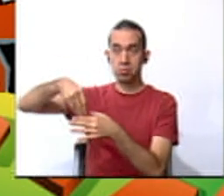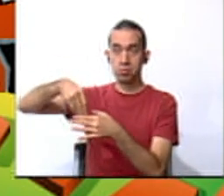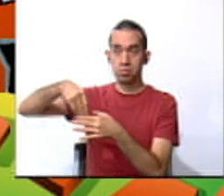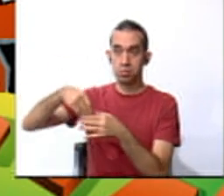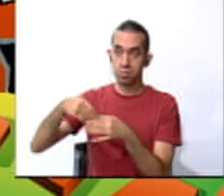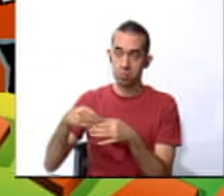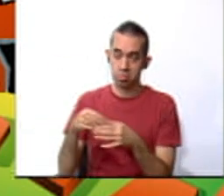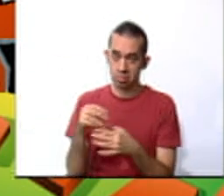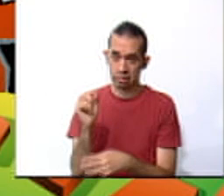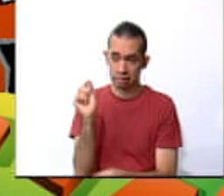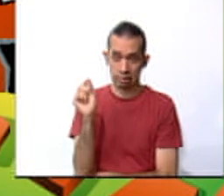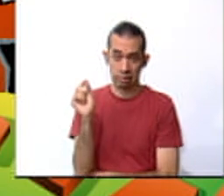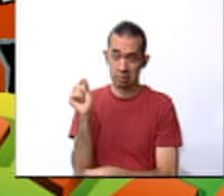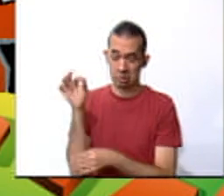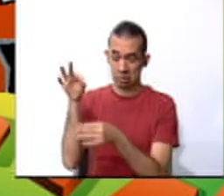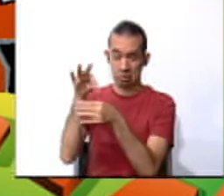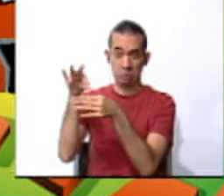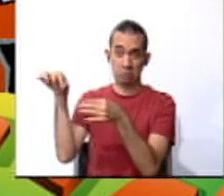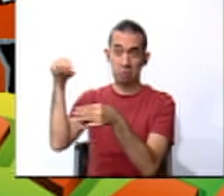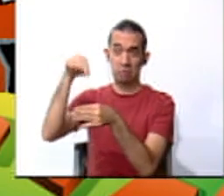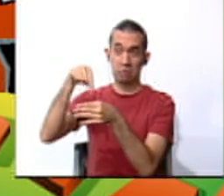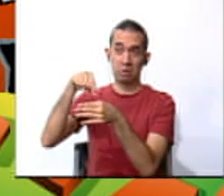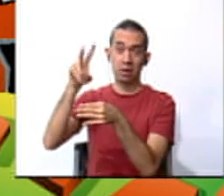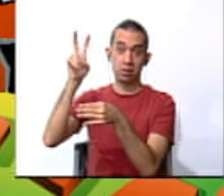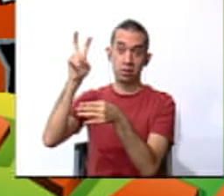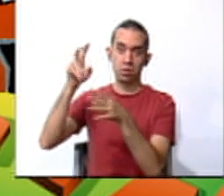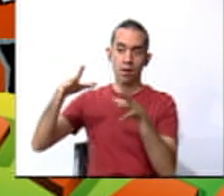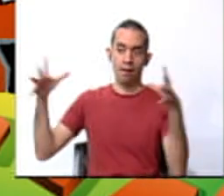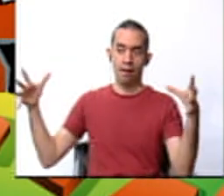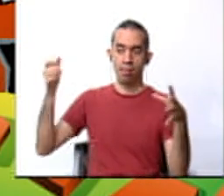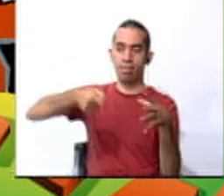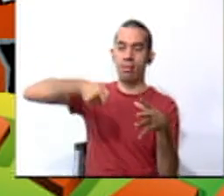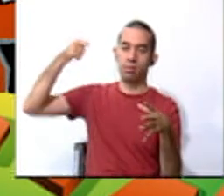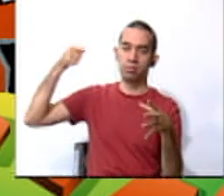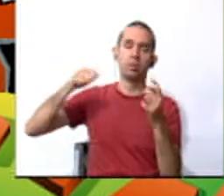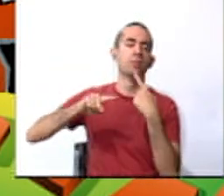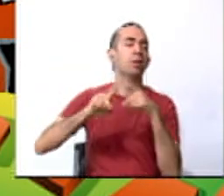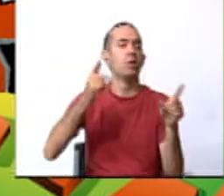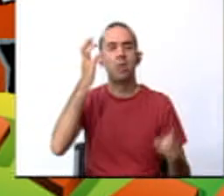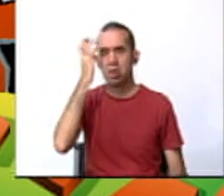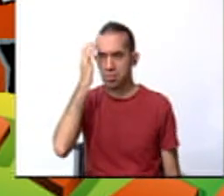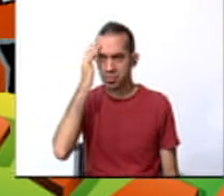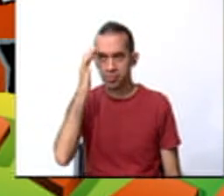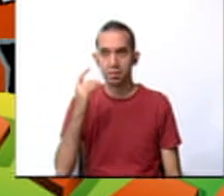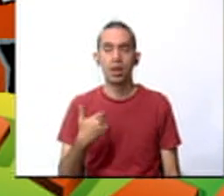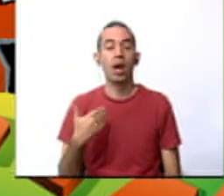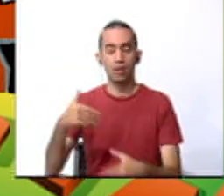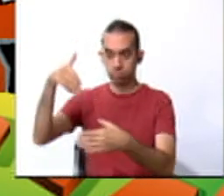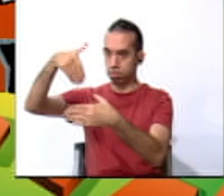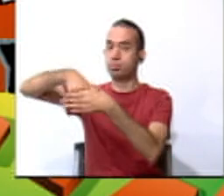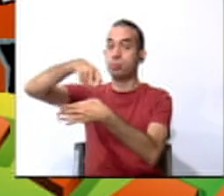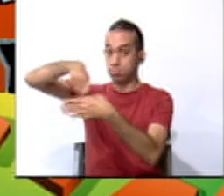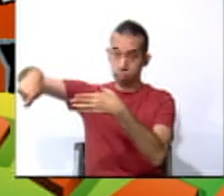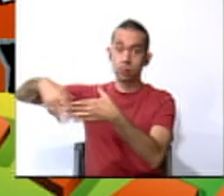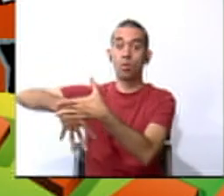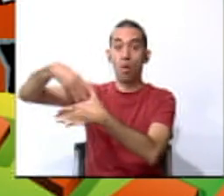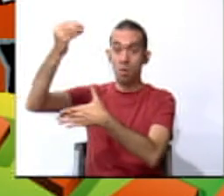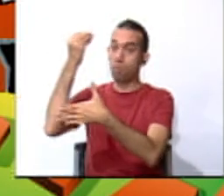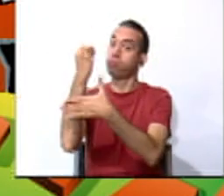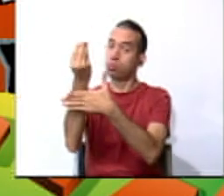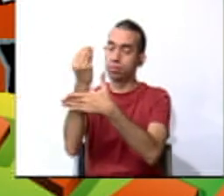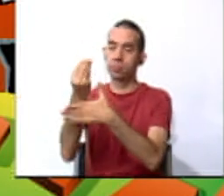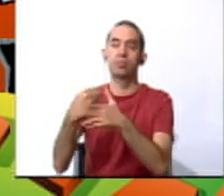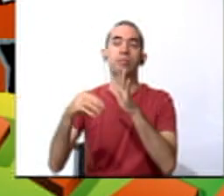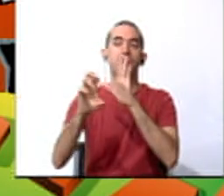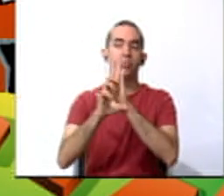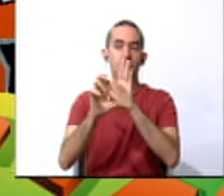Isn't it little? It was supposed to be bigger, but don't worry. I have too many things in this bag. For